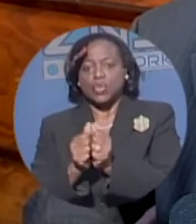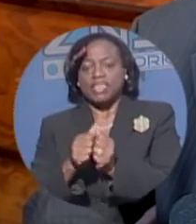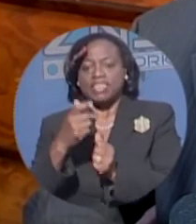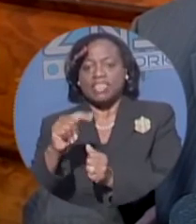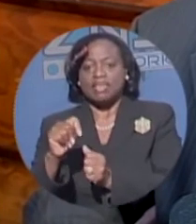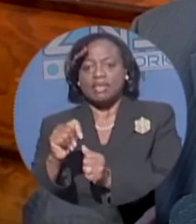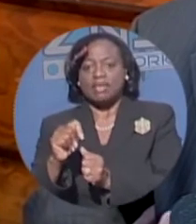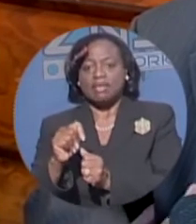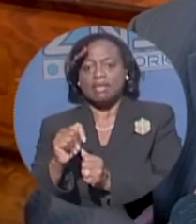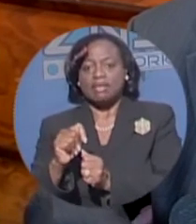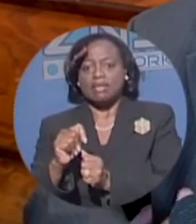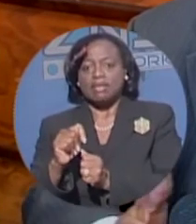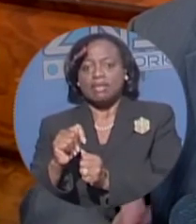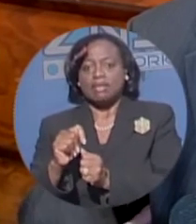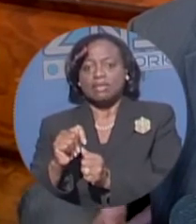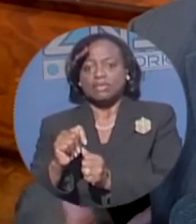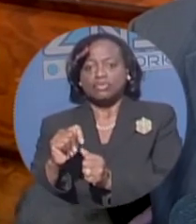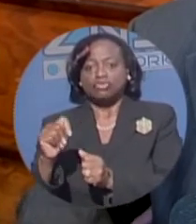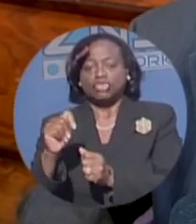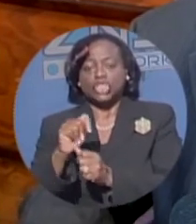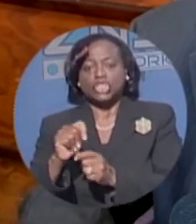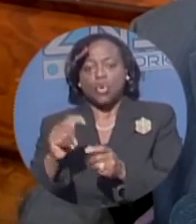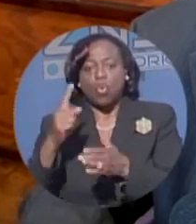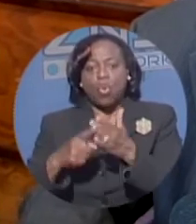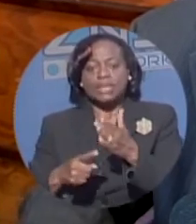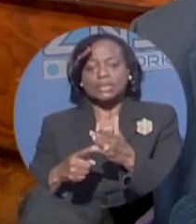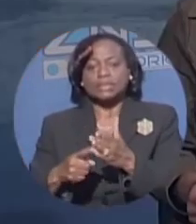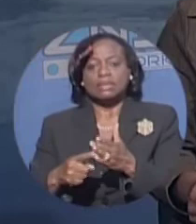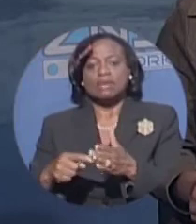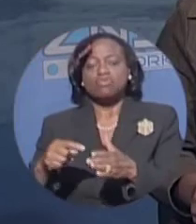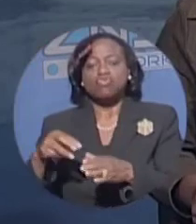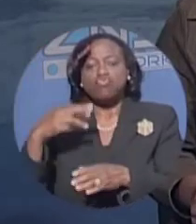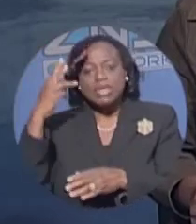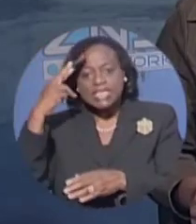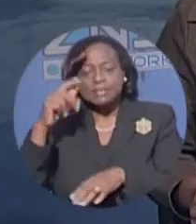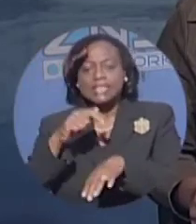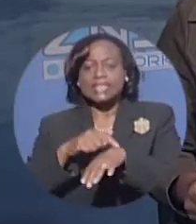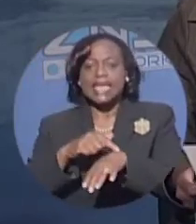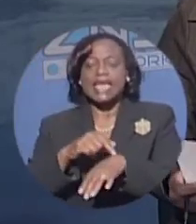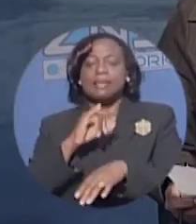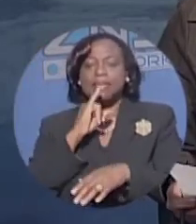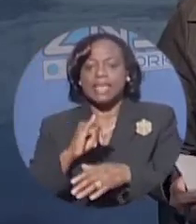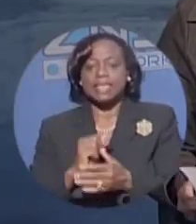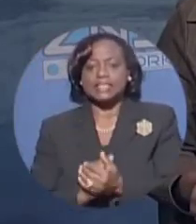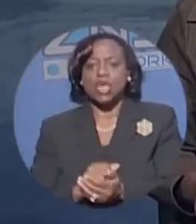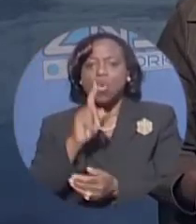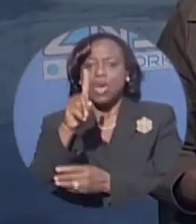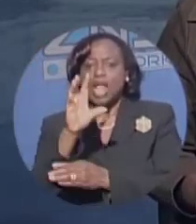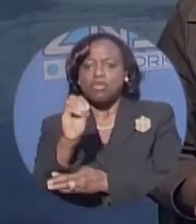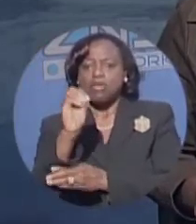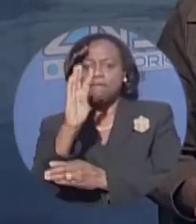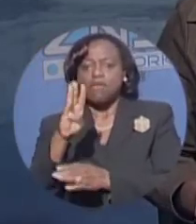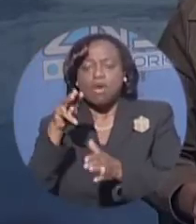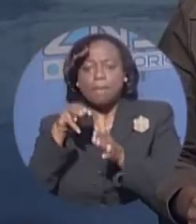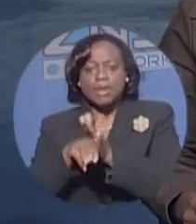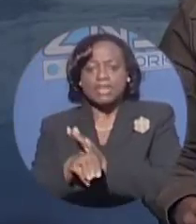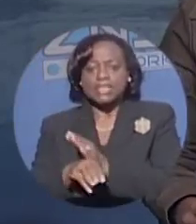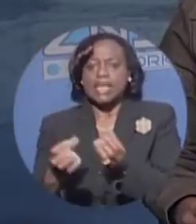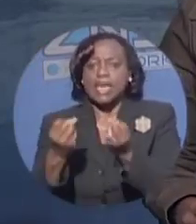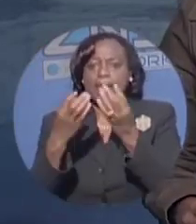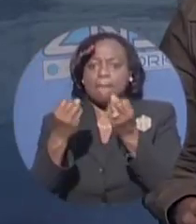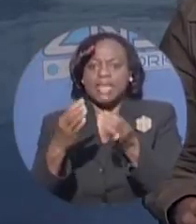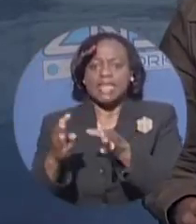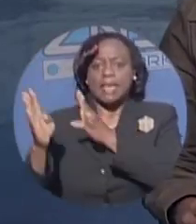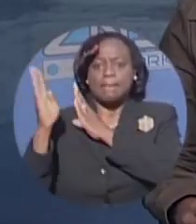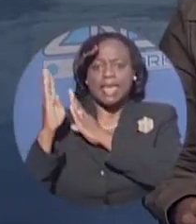judiciary, what a reasonable period of time is. With 104 murders already this year, many Bahamians are calling